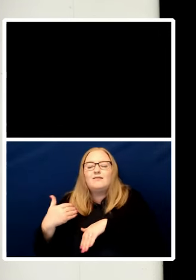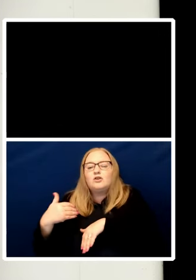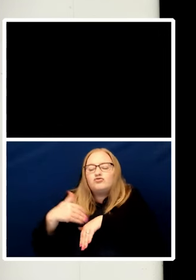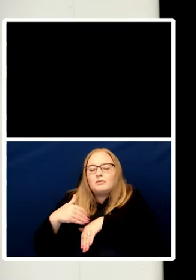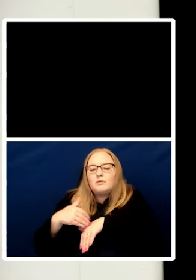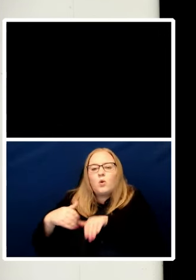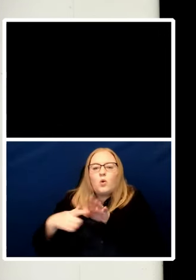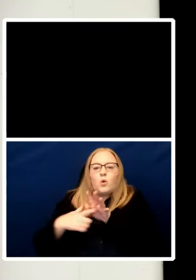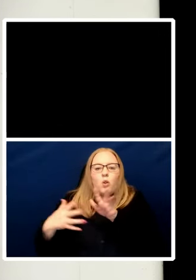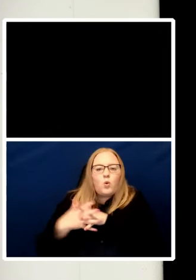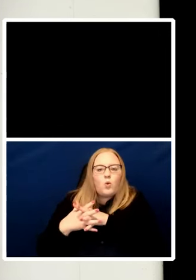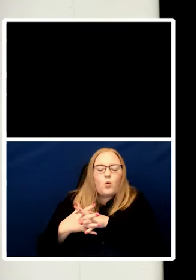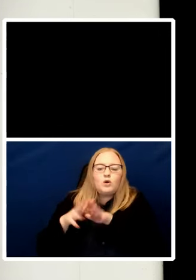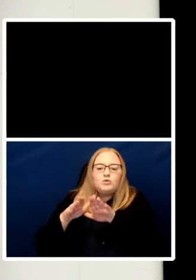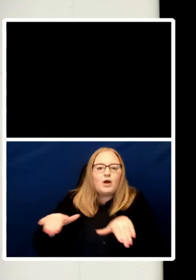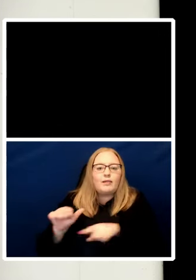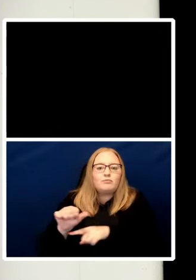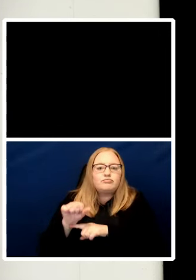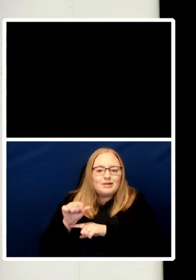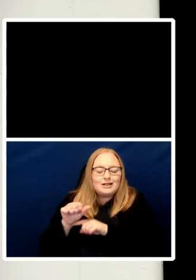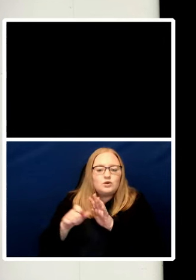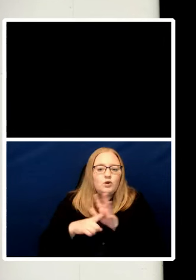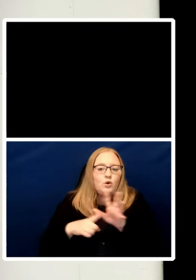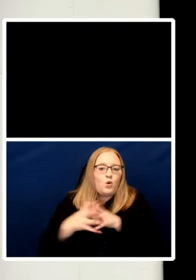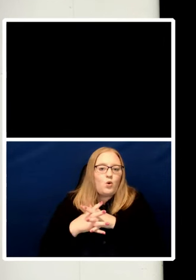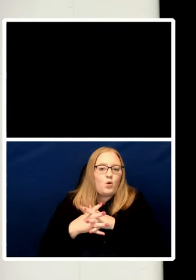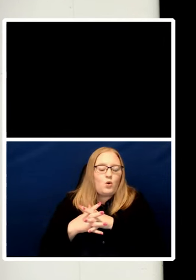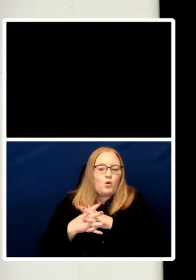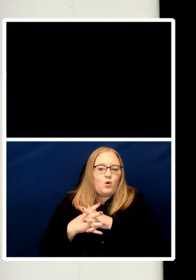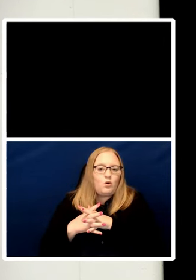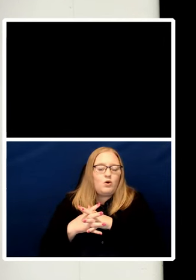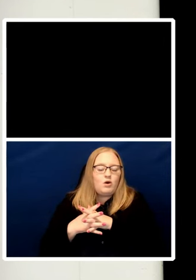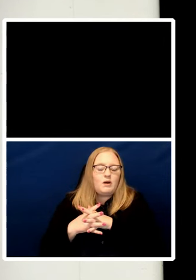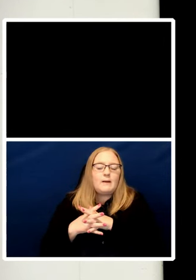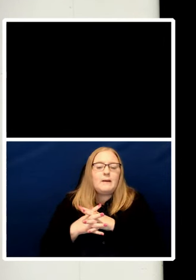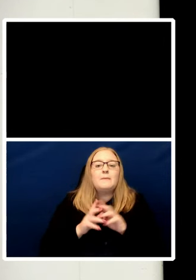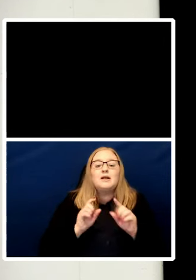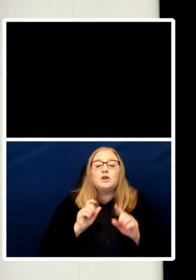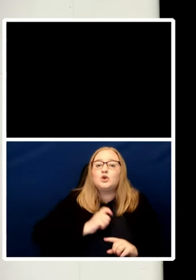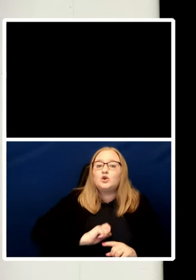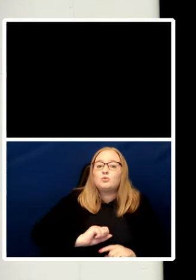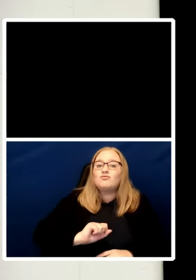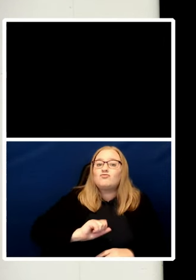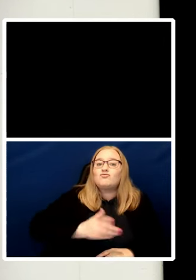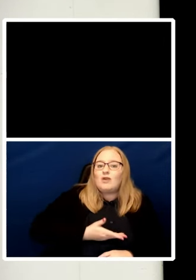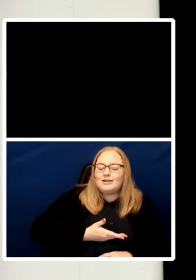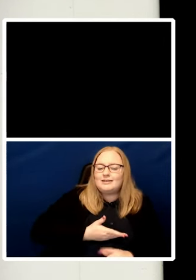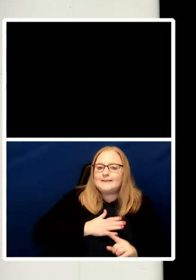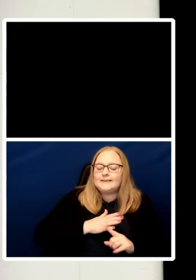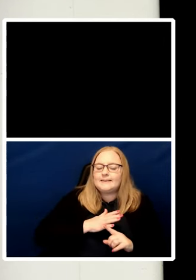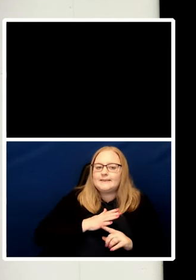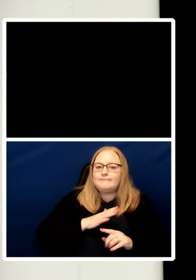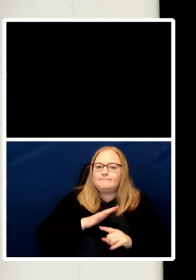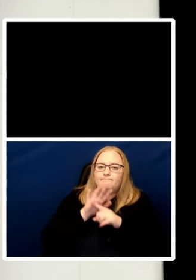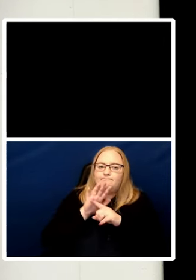understood to be the human rights violation is when the state doesn't adequately protect its children.